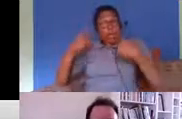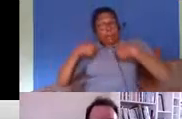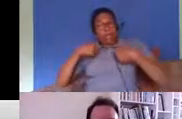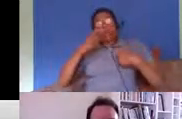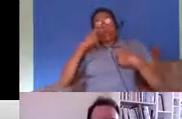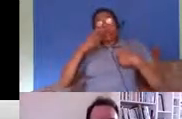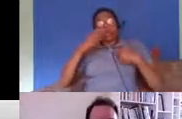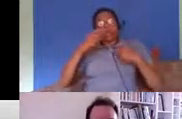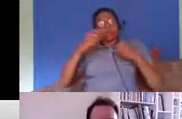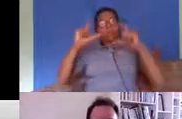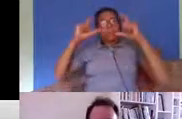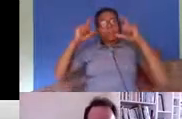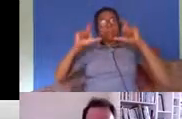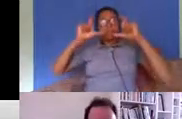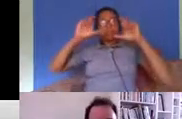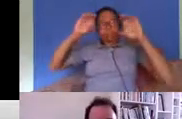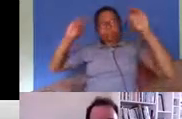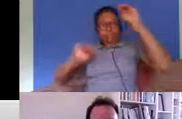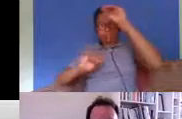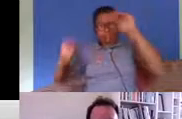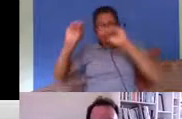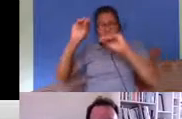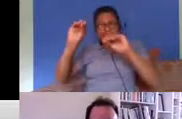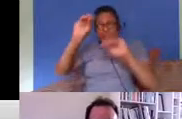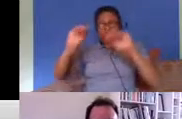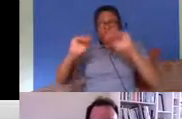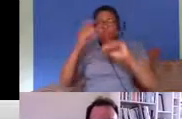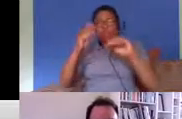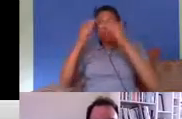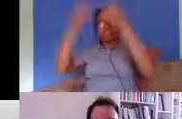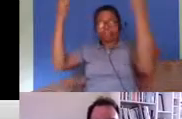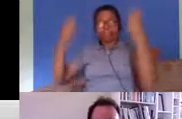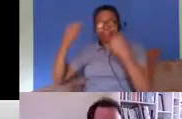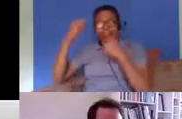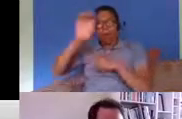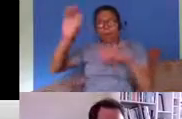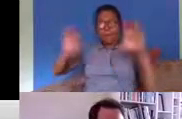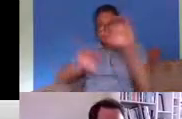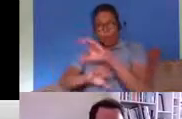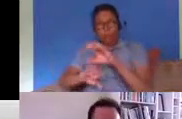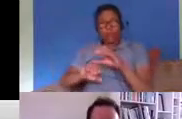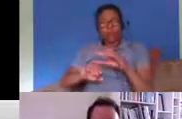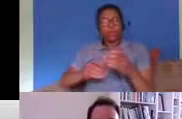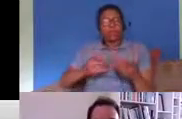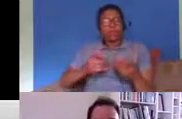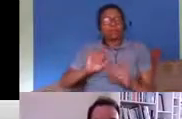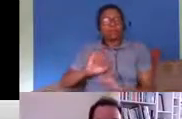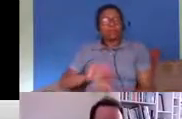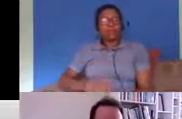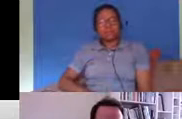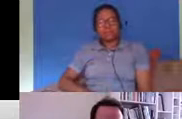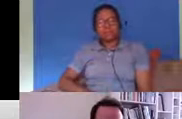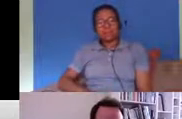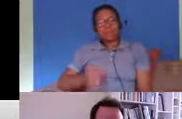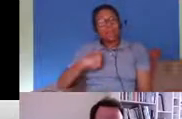smaller so um that is that is one of the things you can do there's a little bar that you can drag i was um experimenting earlier so um as livy said earlier i've got a book was